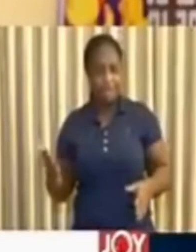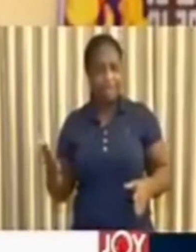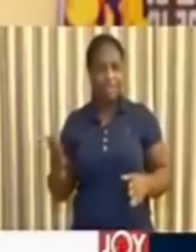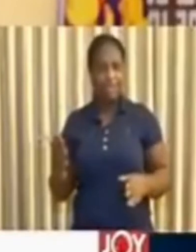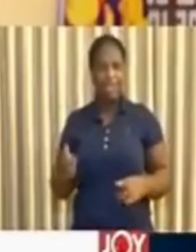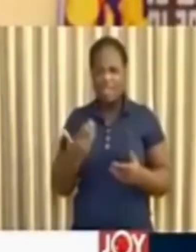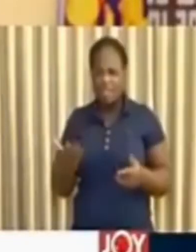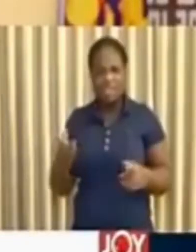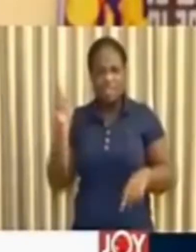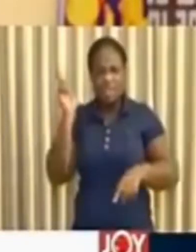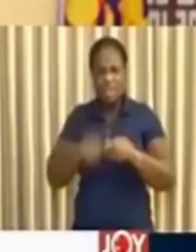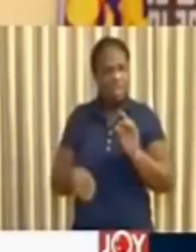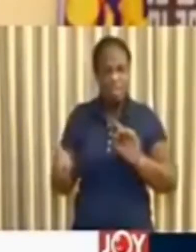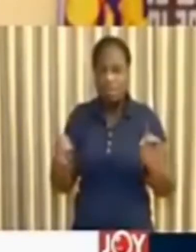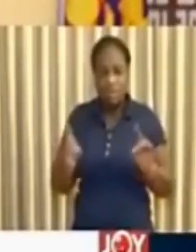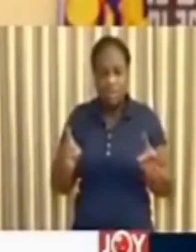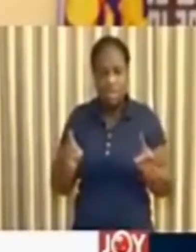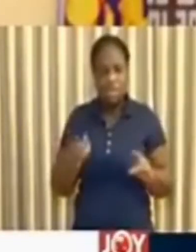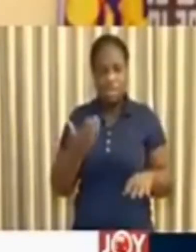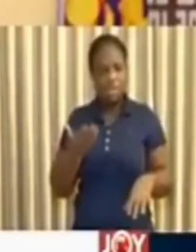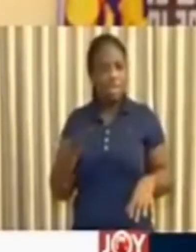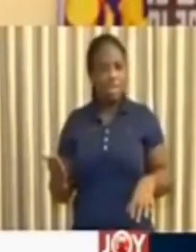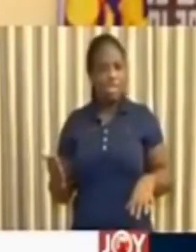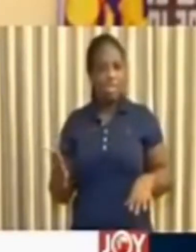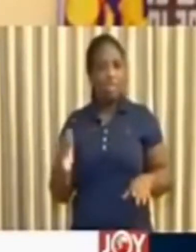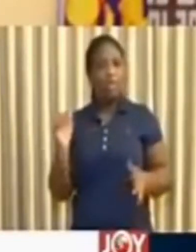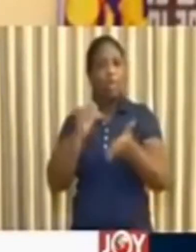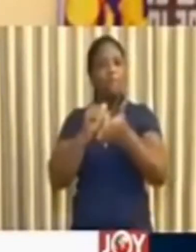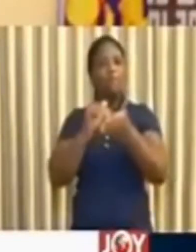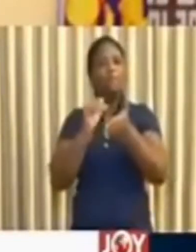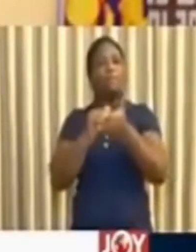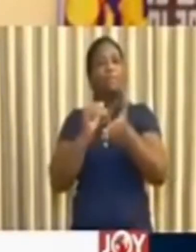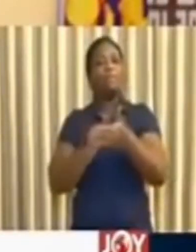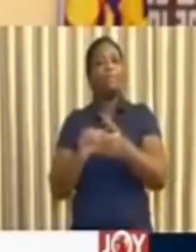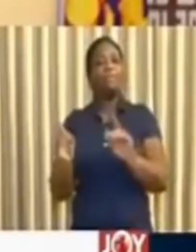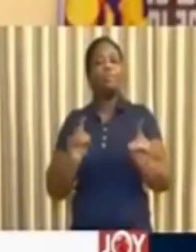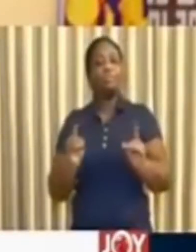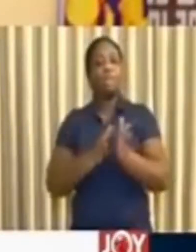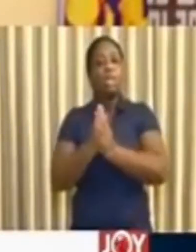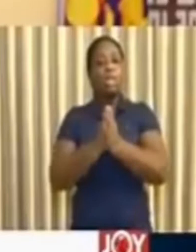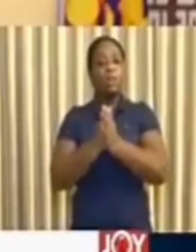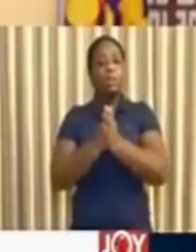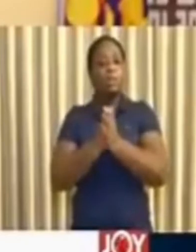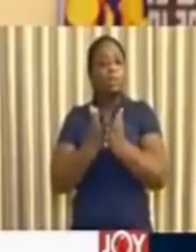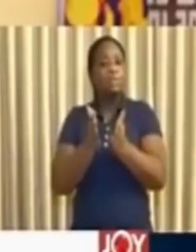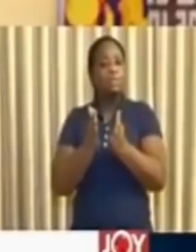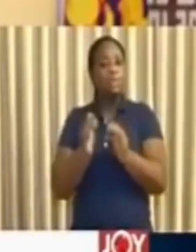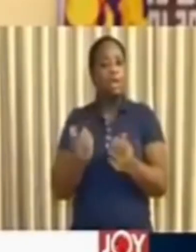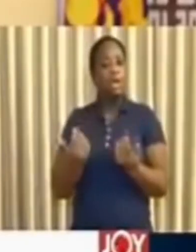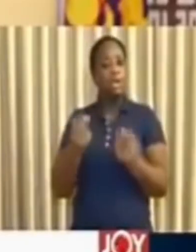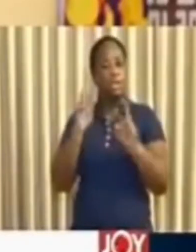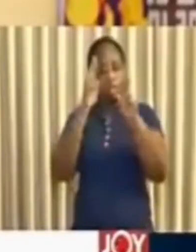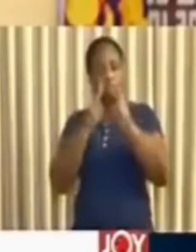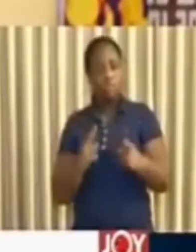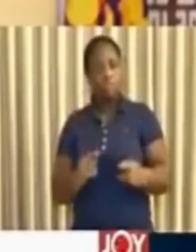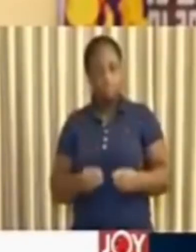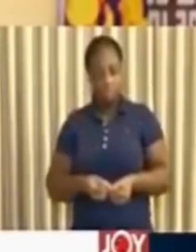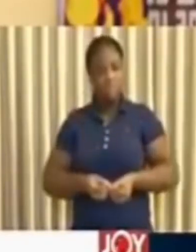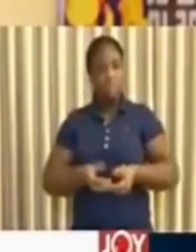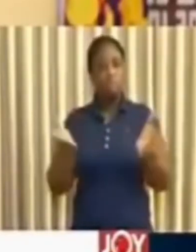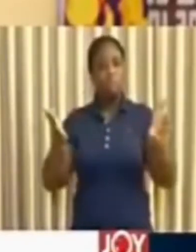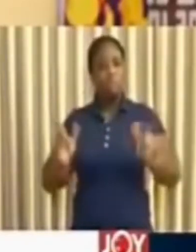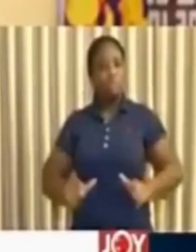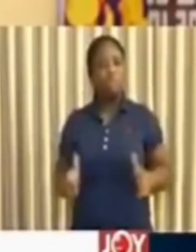cannot be bought, and the things that all too often go unappreciated as a result of the stress of daily